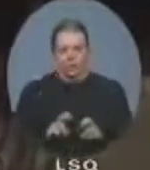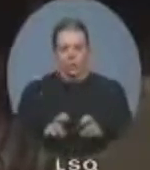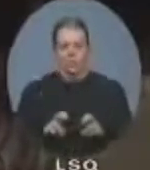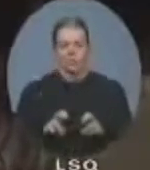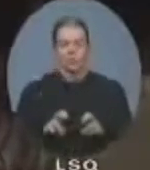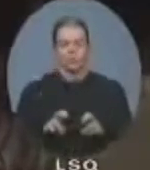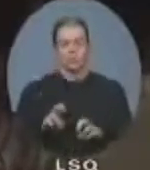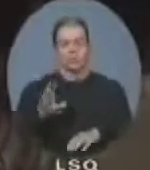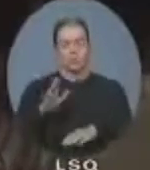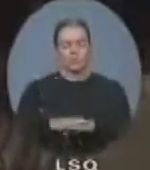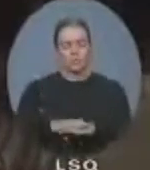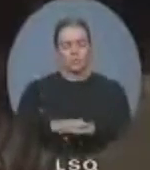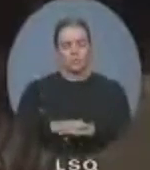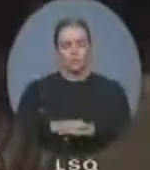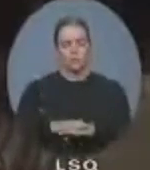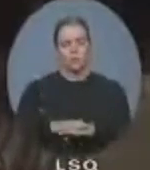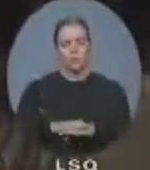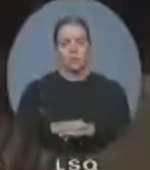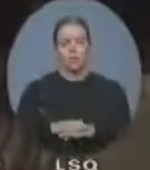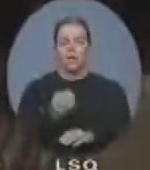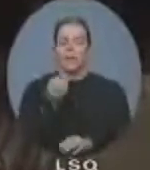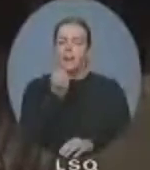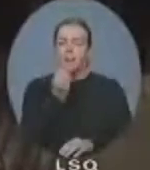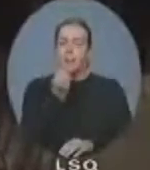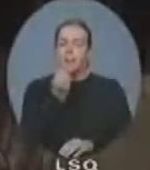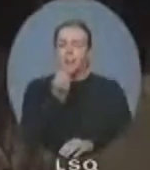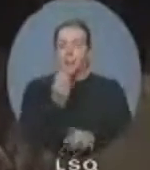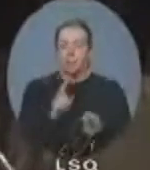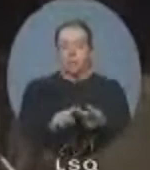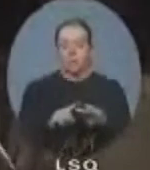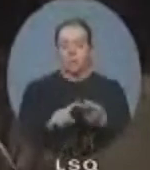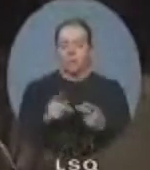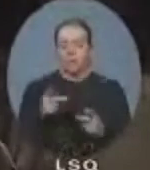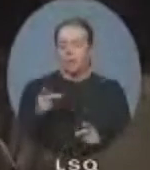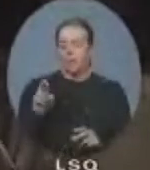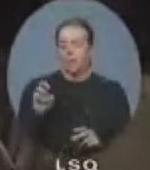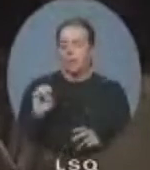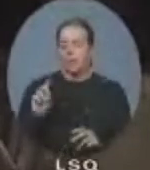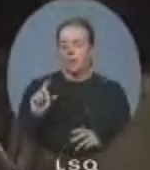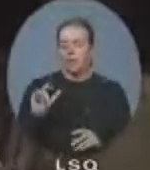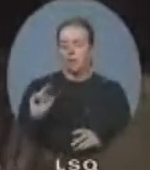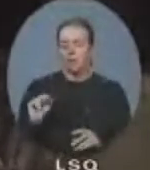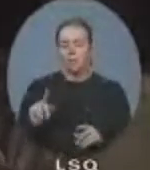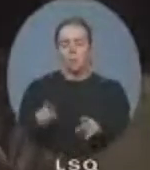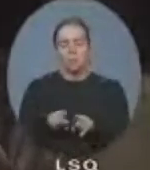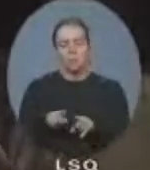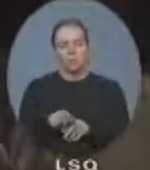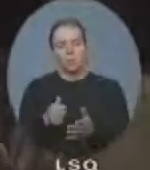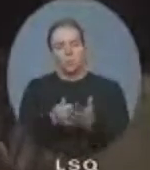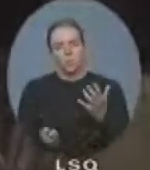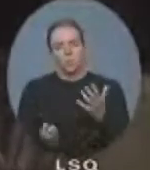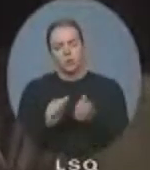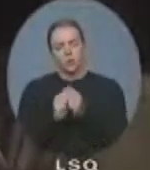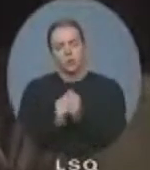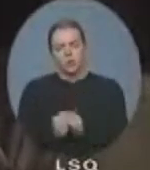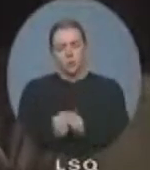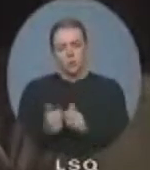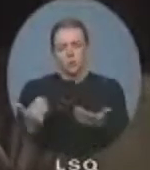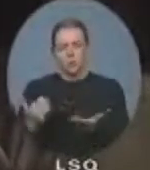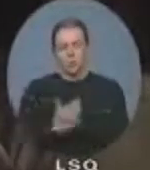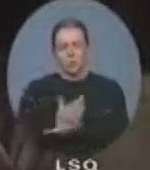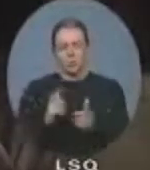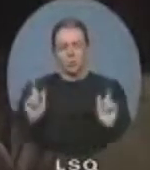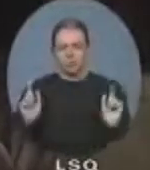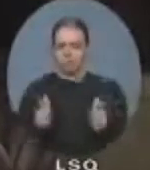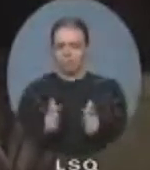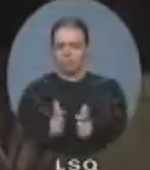sources and changes that are affecting salmon stocks. This research could help mold policies to counteract the destruction that is affecting the oceans,